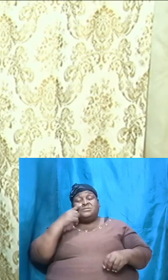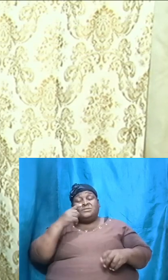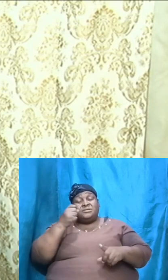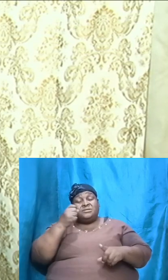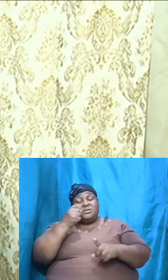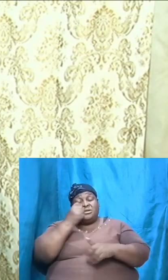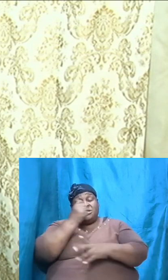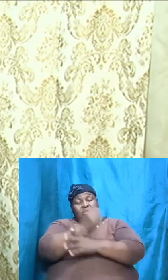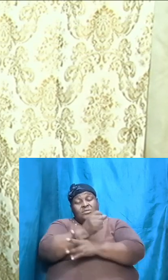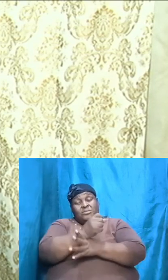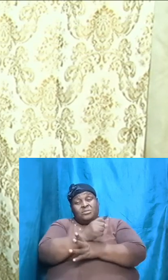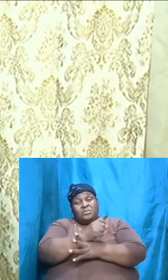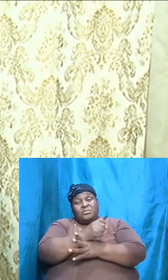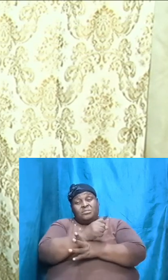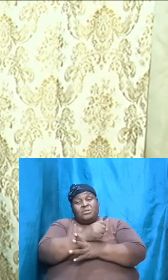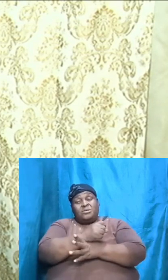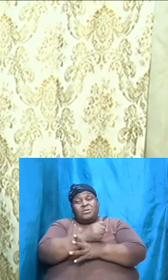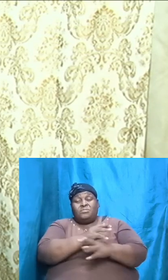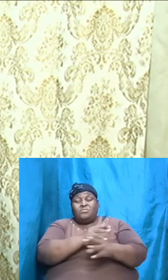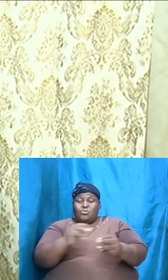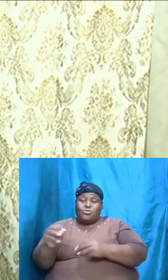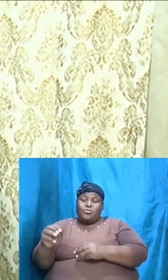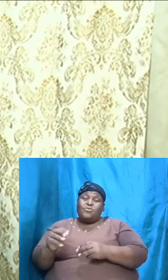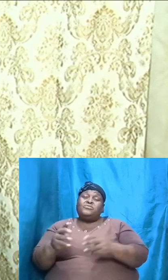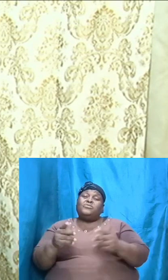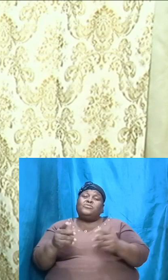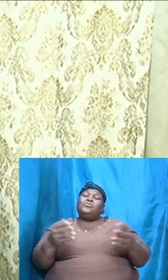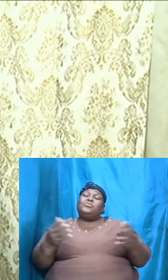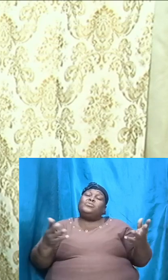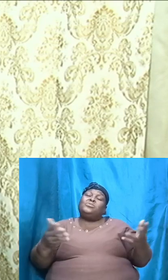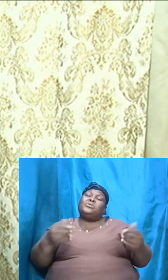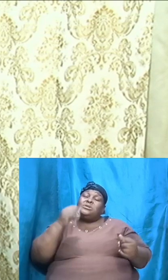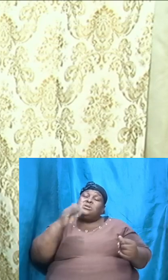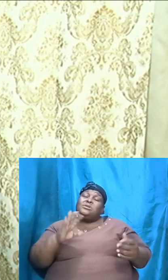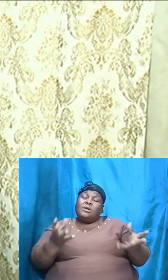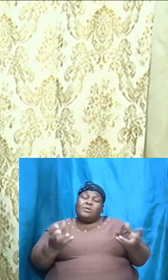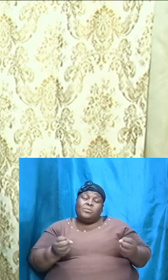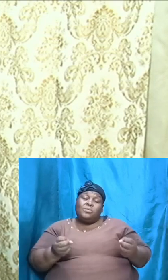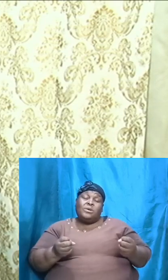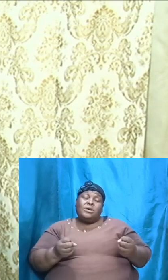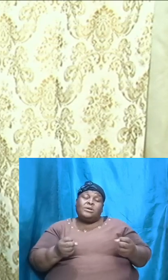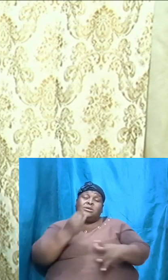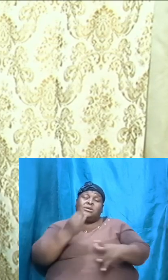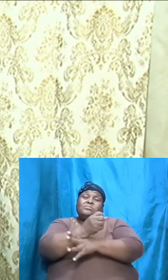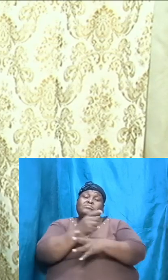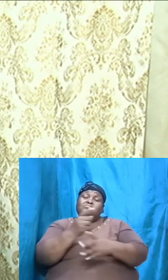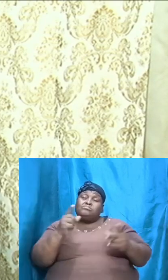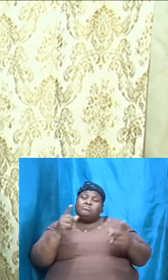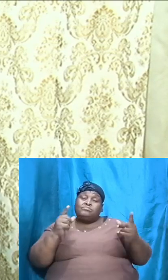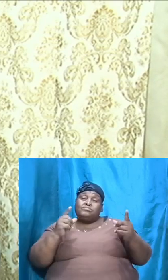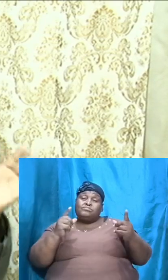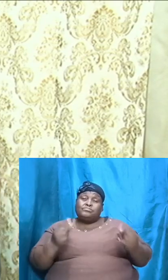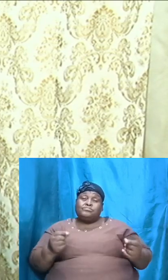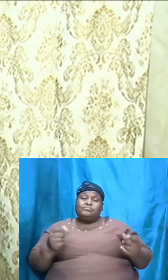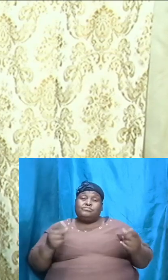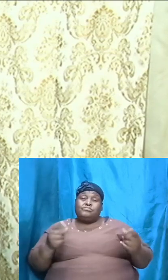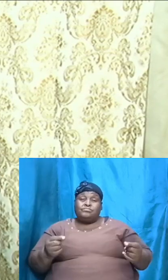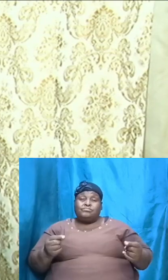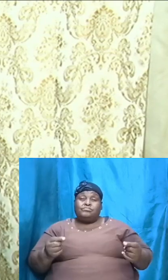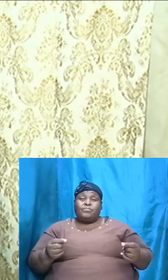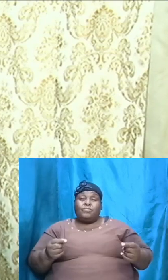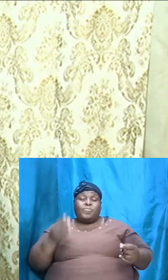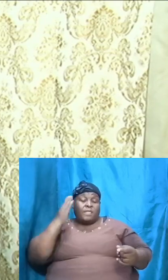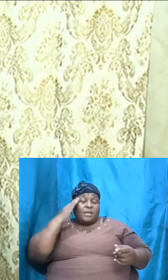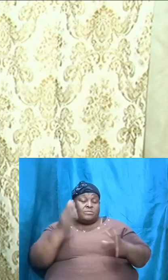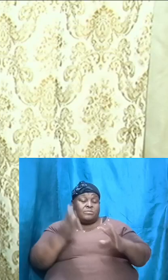of God in a total obedience and having done that we know the